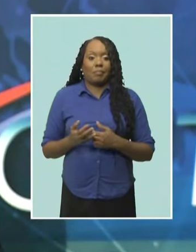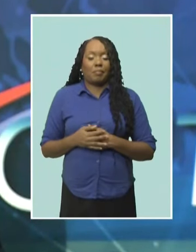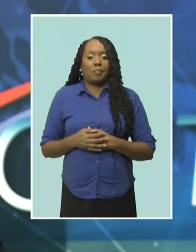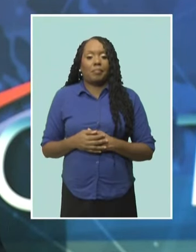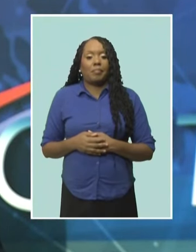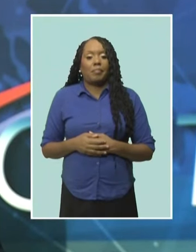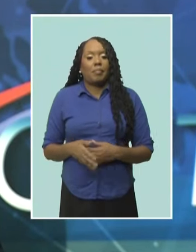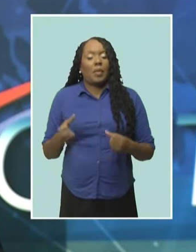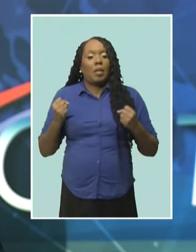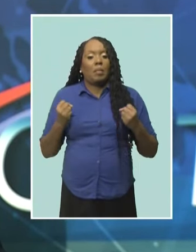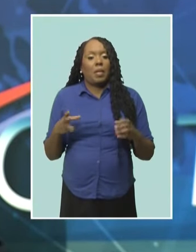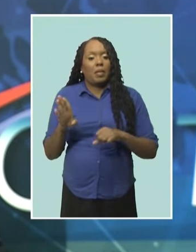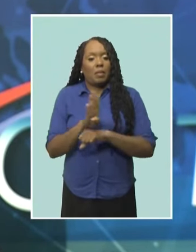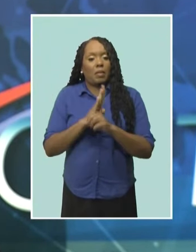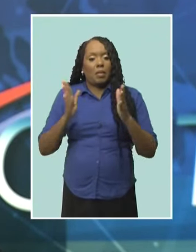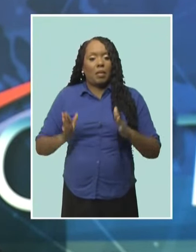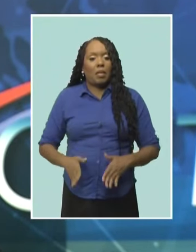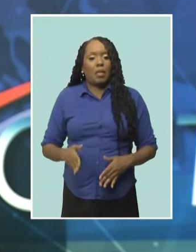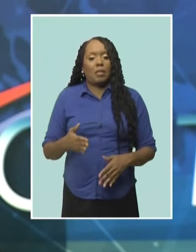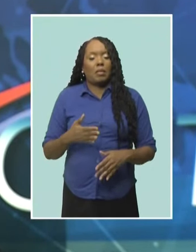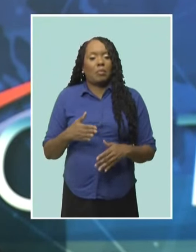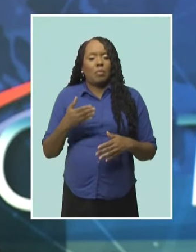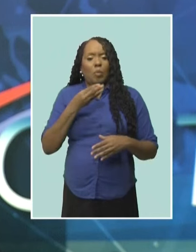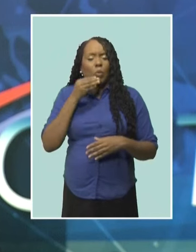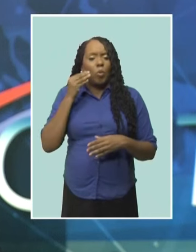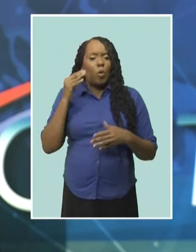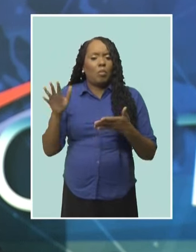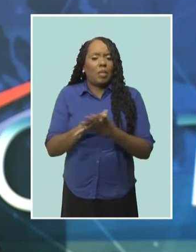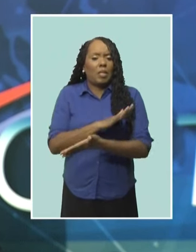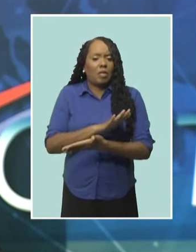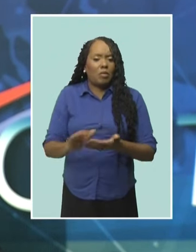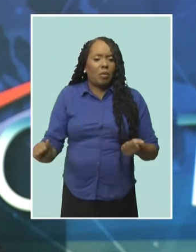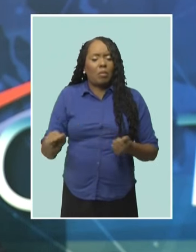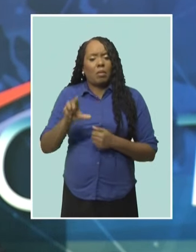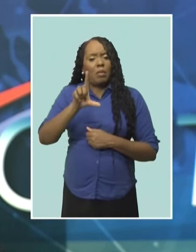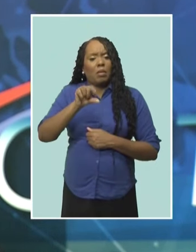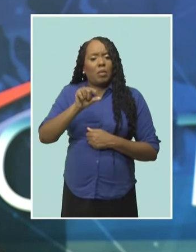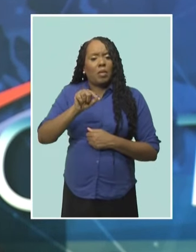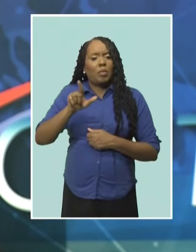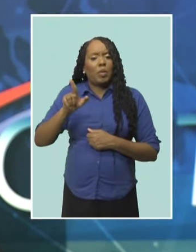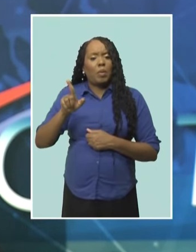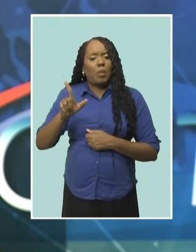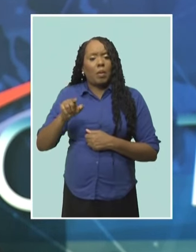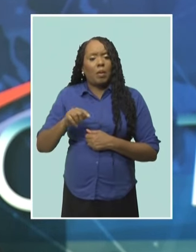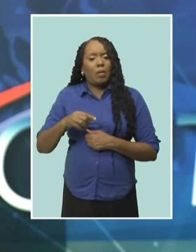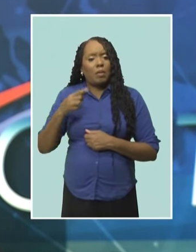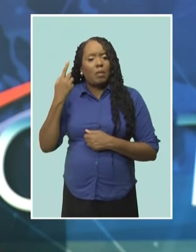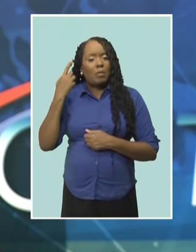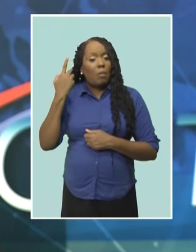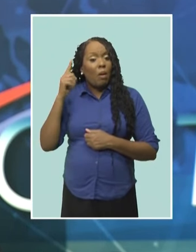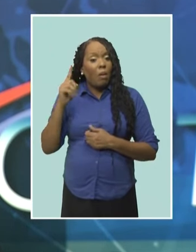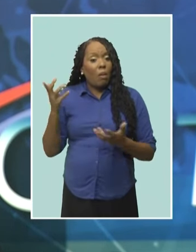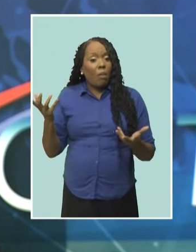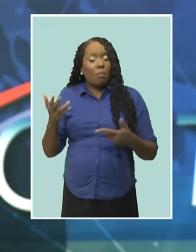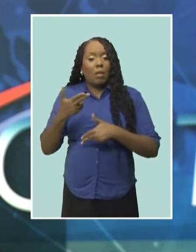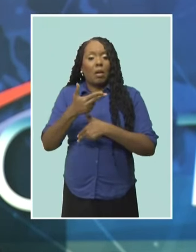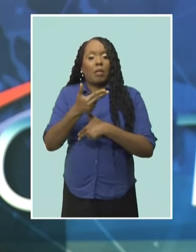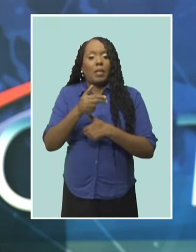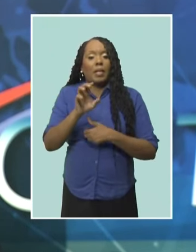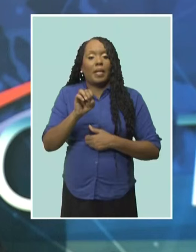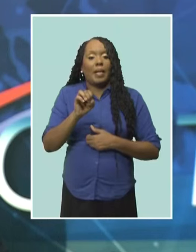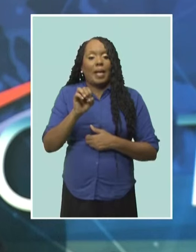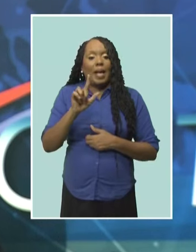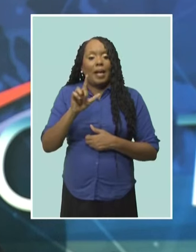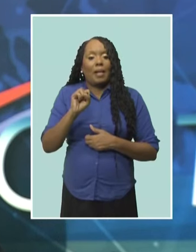Scores of Barbadians who lost their homes to Hurricane Elsa in 2021 will soon have keys to the properties financed by